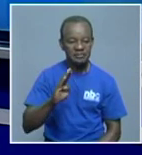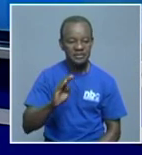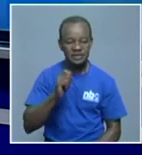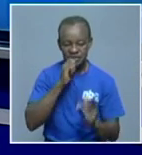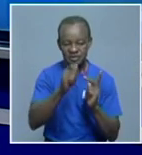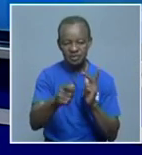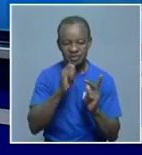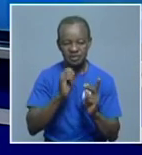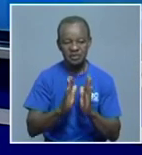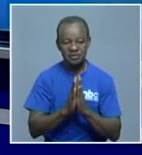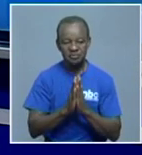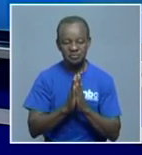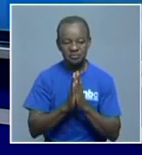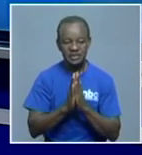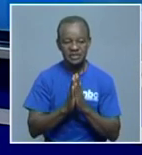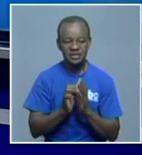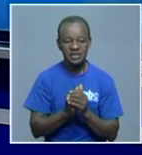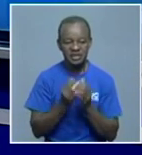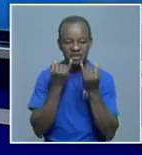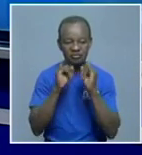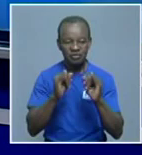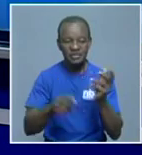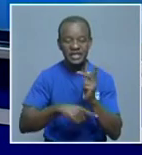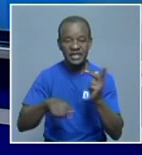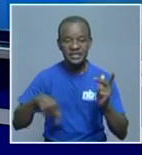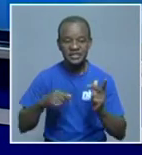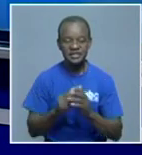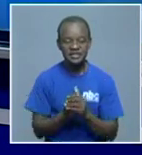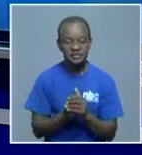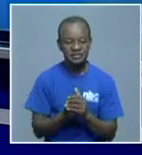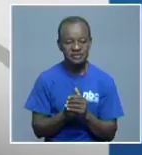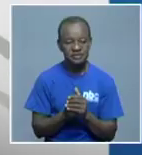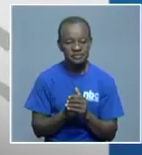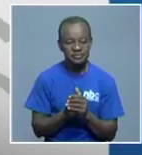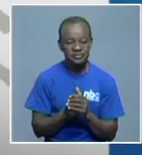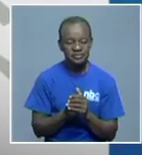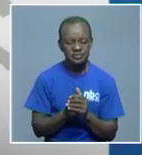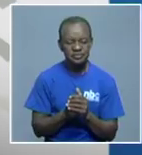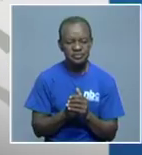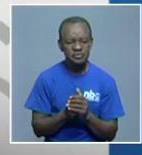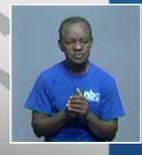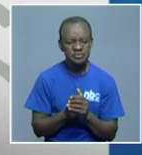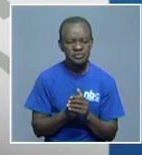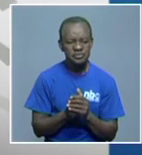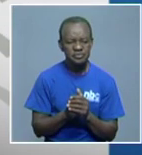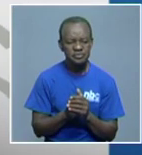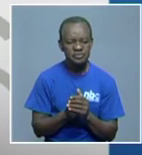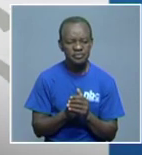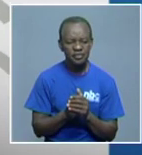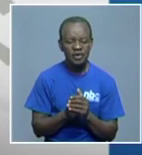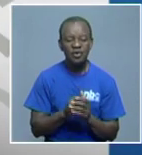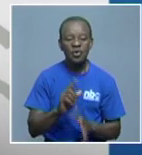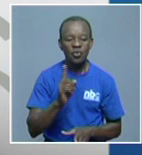Can you give us a bit of context there? Yes. An appeal is an application that